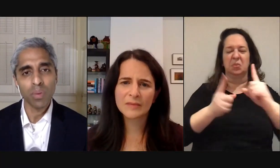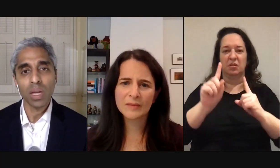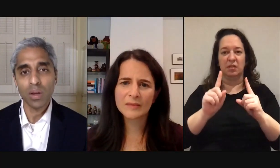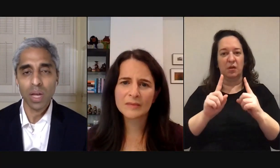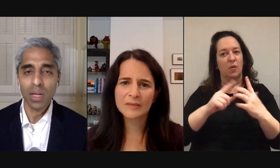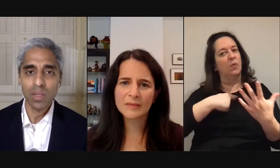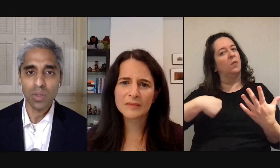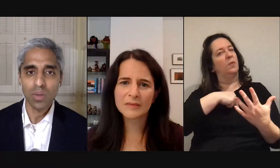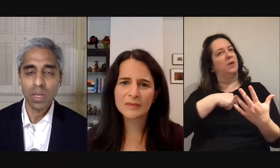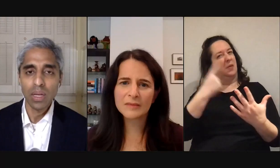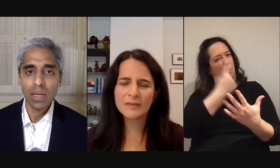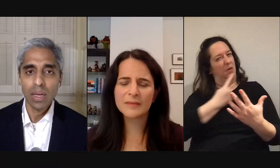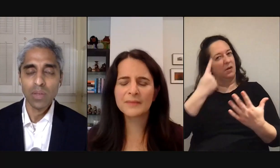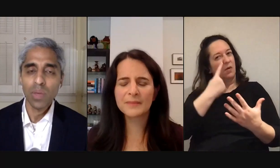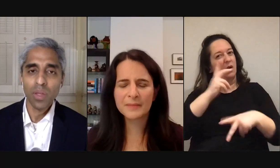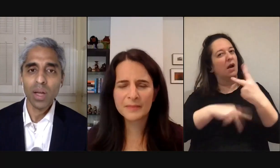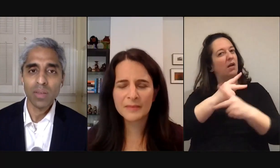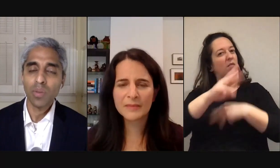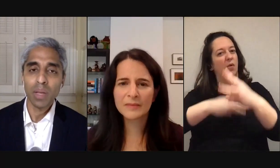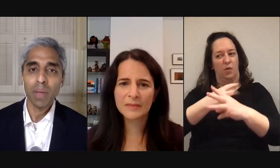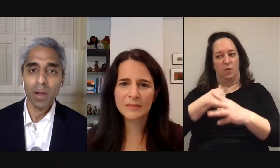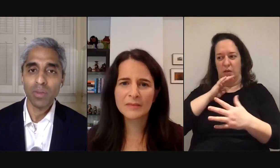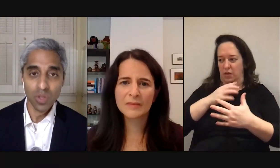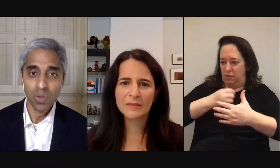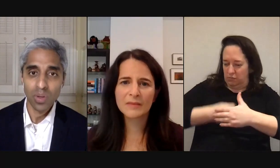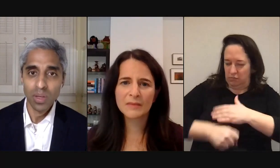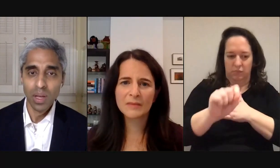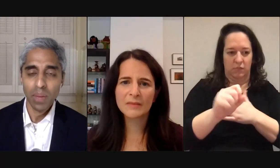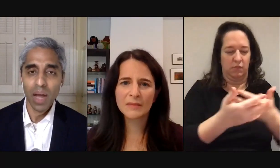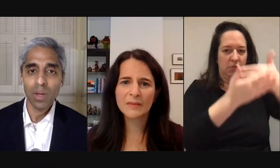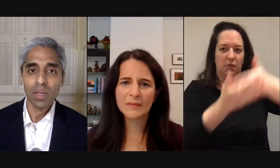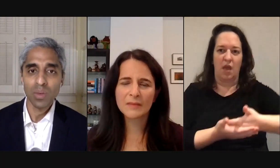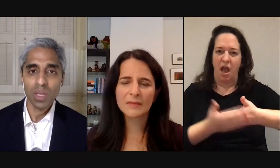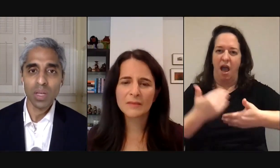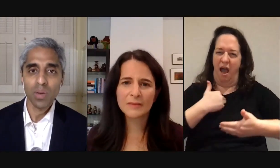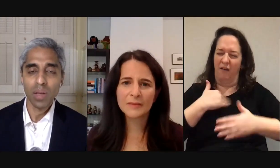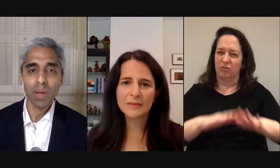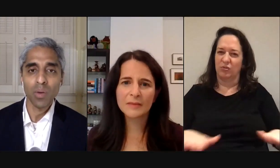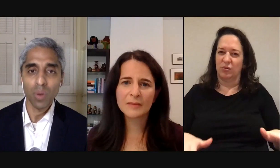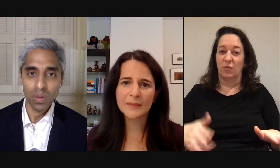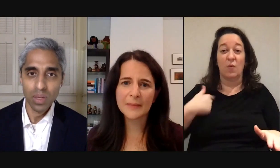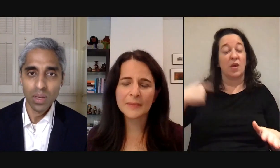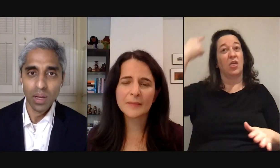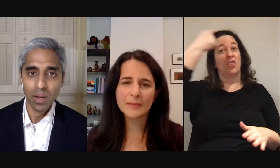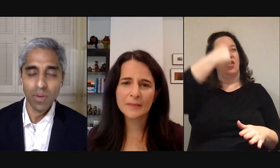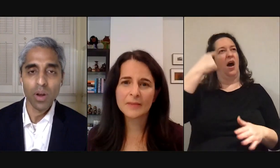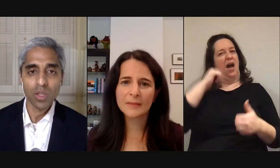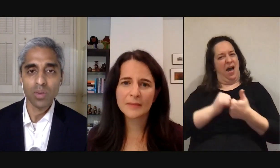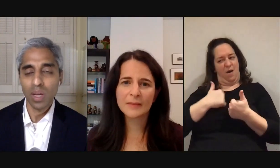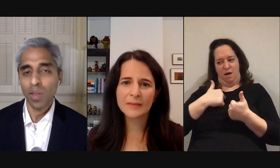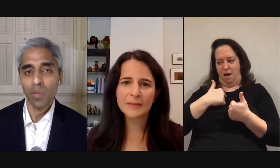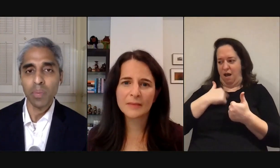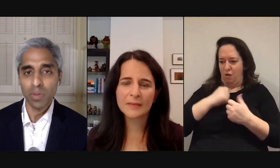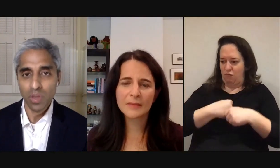world are we bringing our child into and as we thought as so many parents do about how it is that we can create a better world for